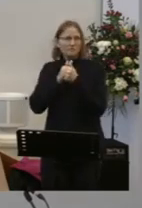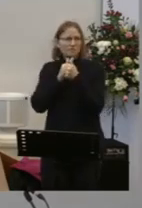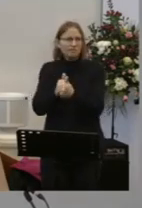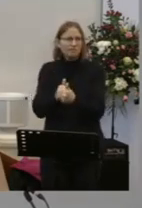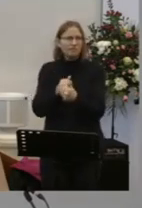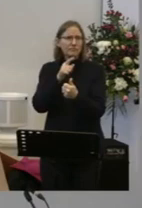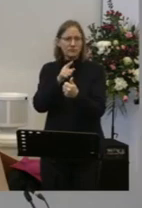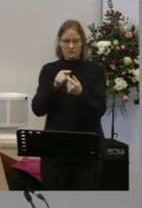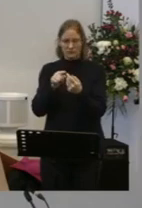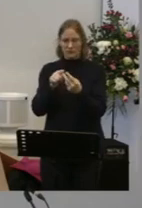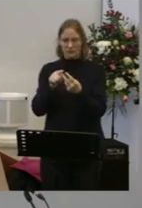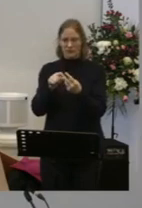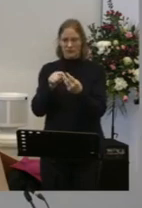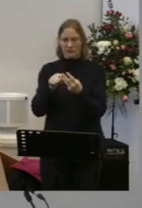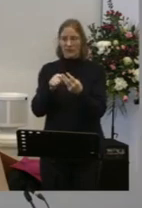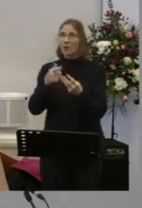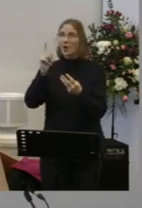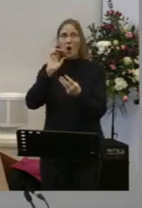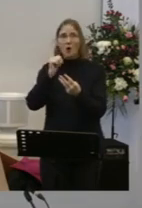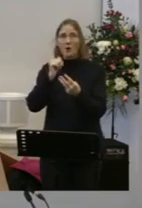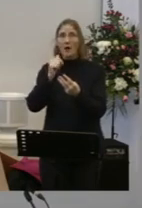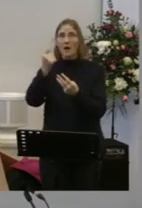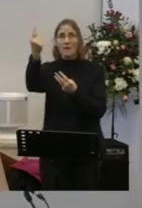He's coming after you